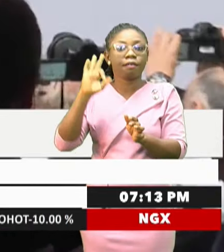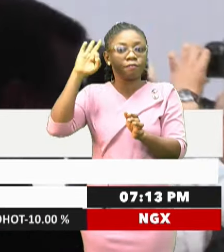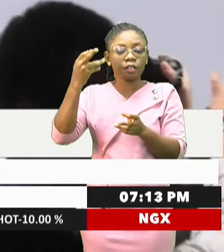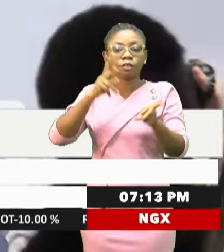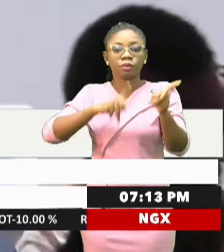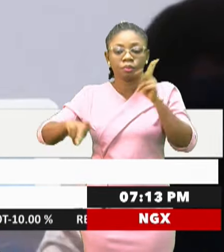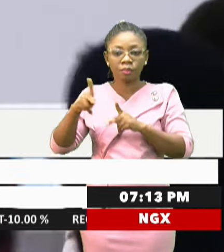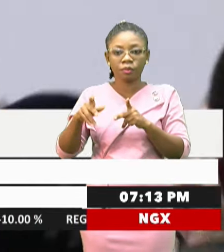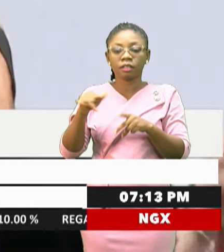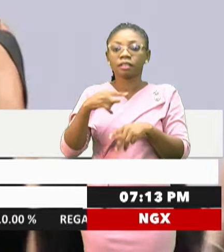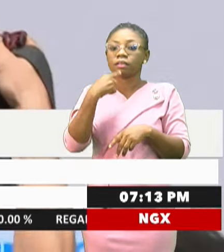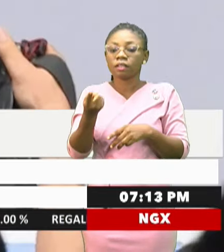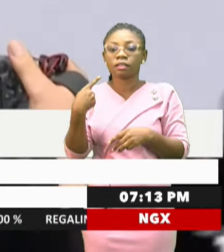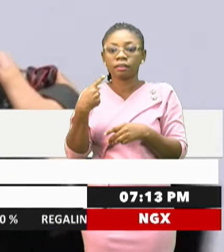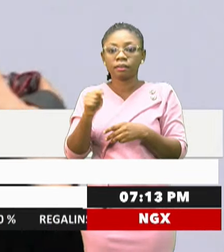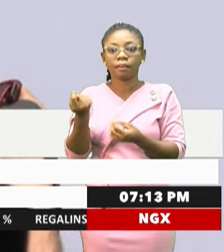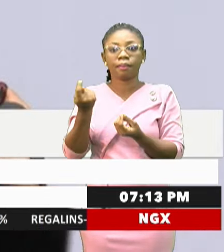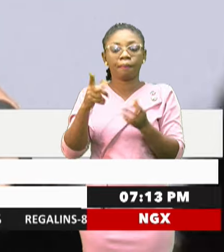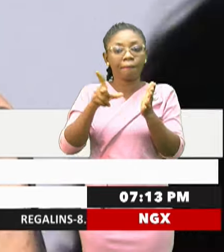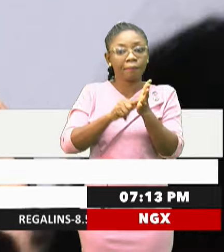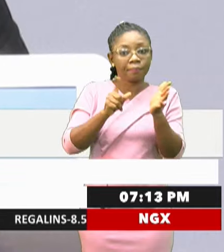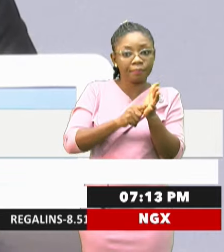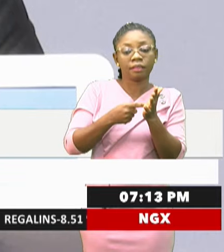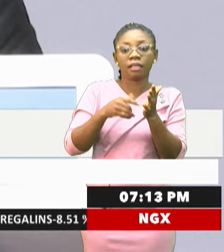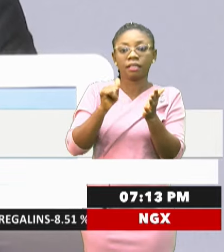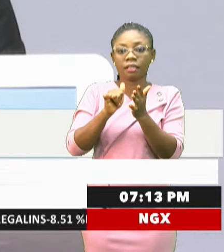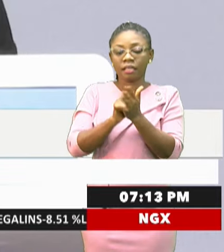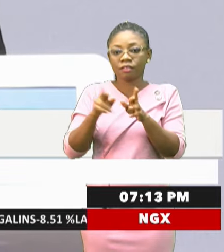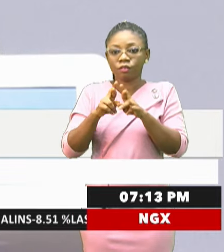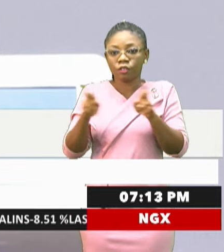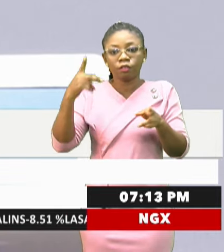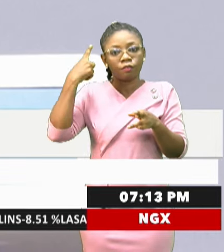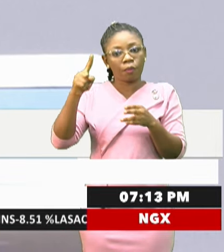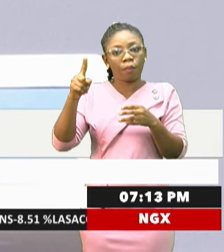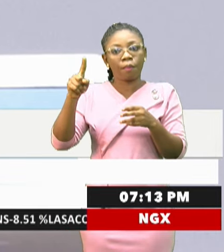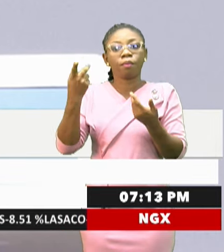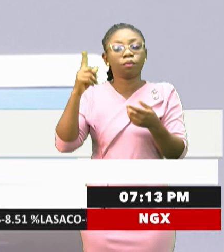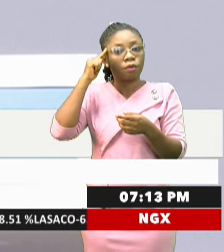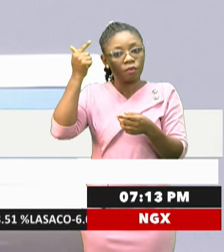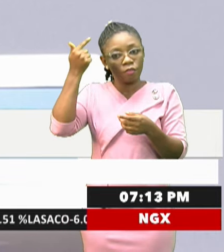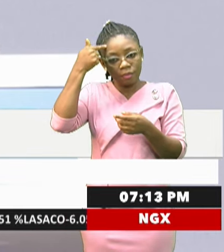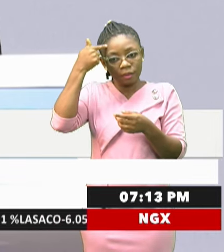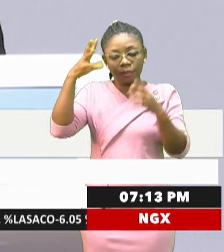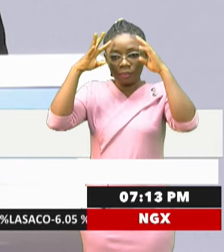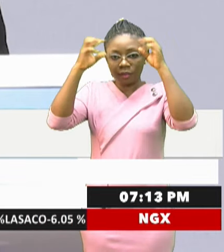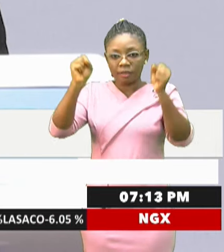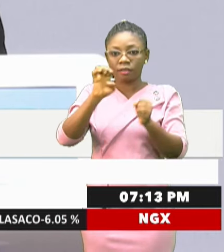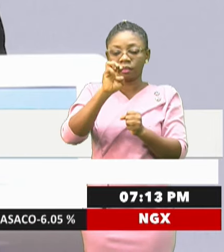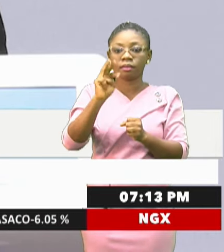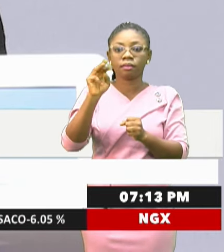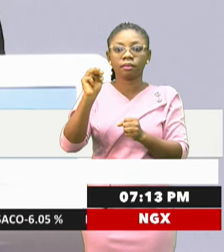28, told a press conference as he set out the party's programme for government. President Emmanuel Macron called snap